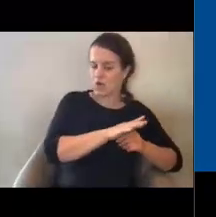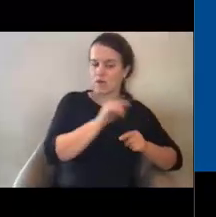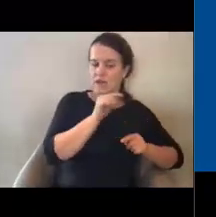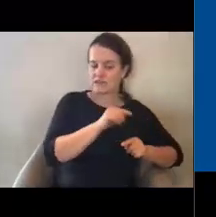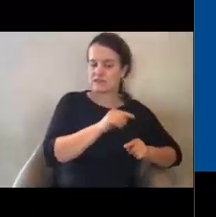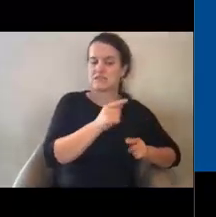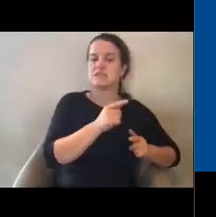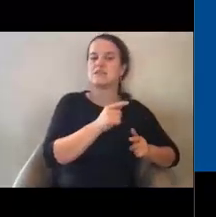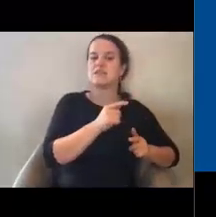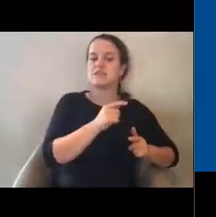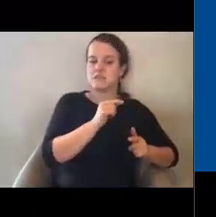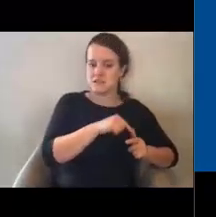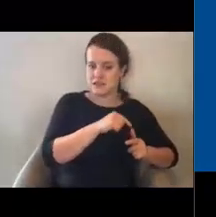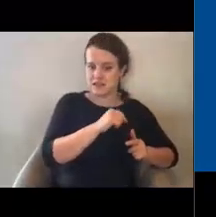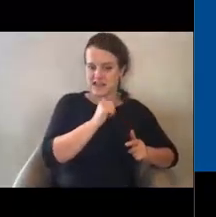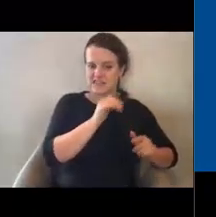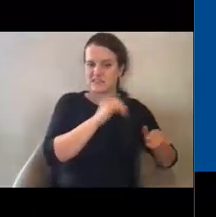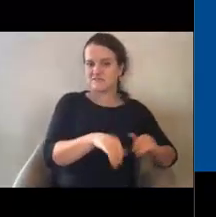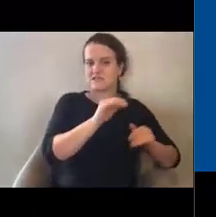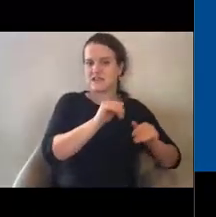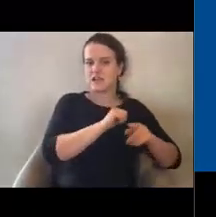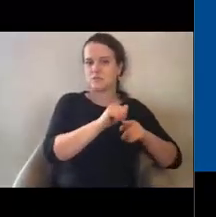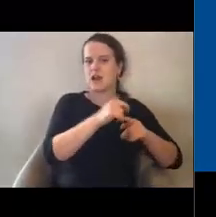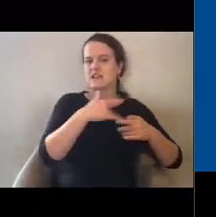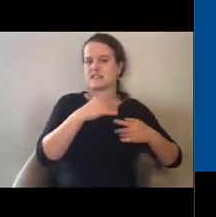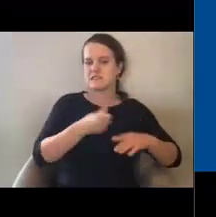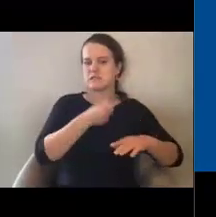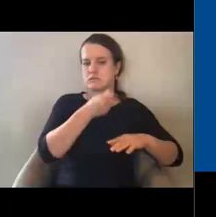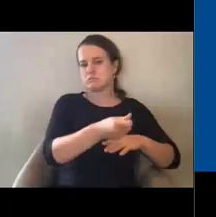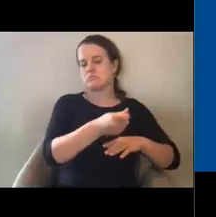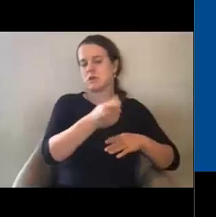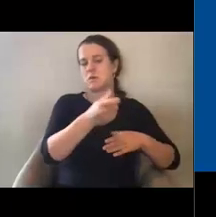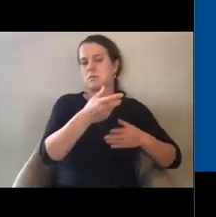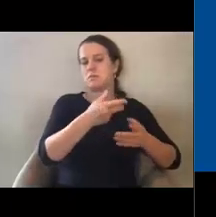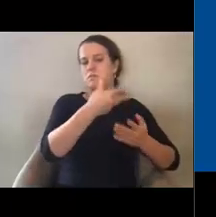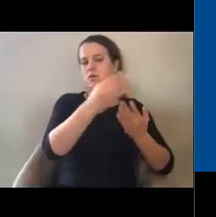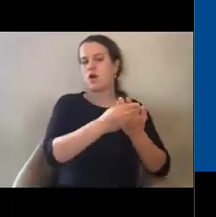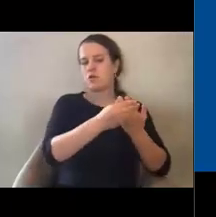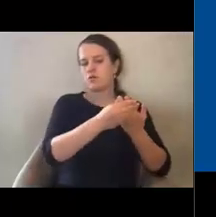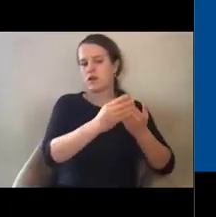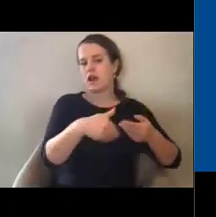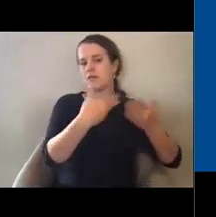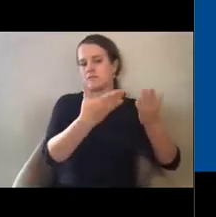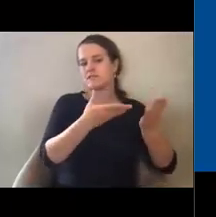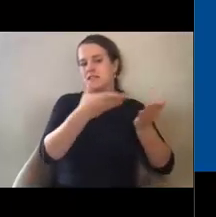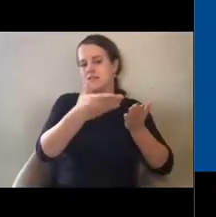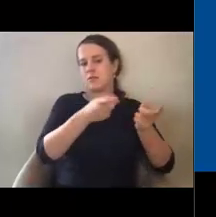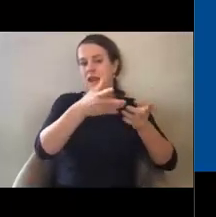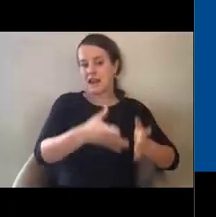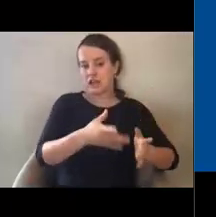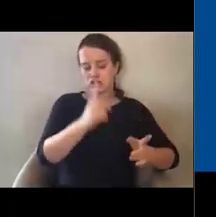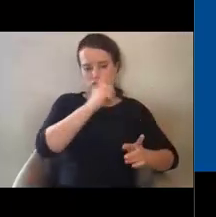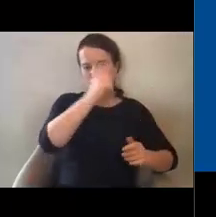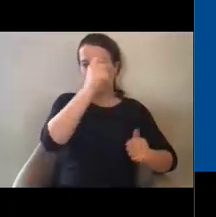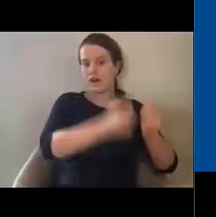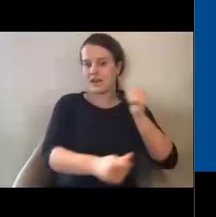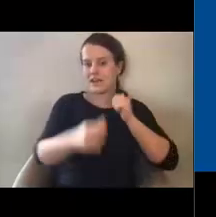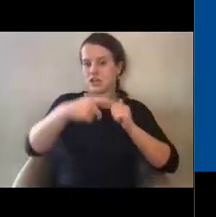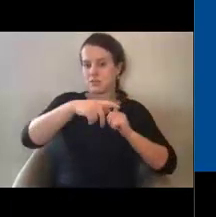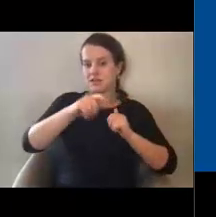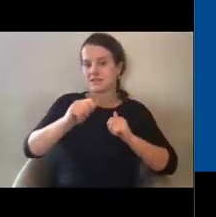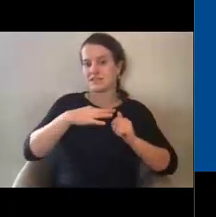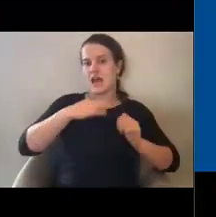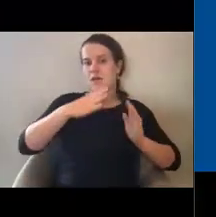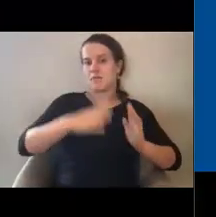is our standard practice to assign program delivery managers to every public assistance applicant to do a few